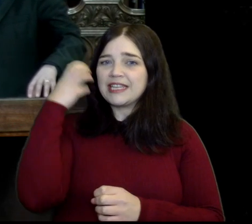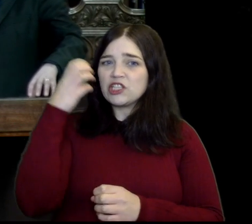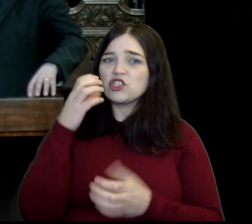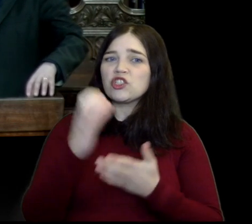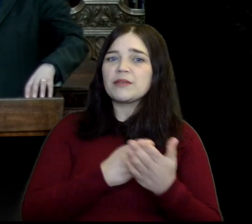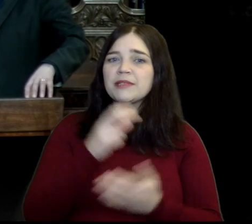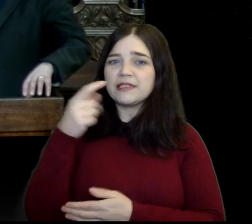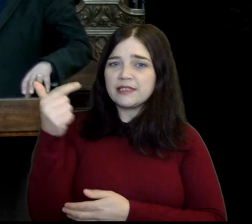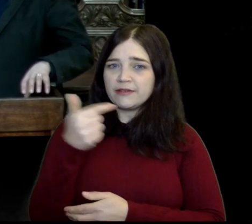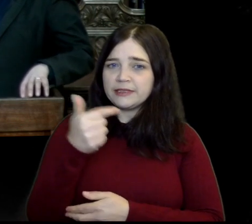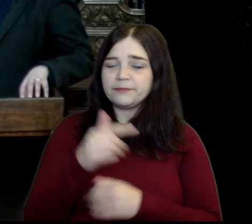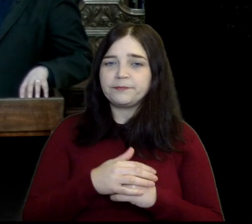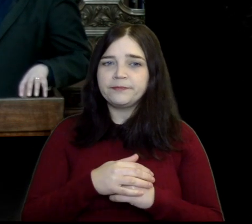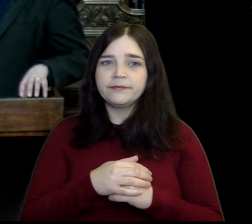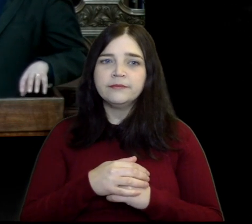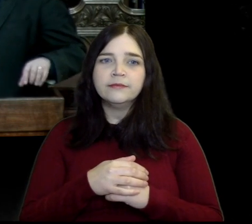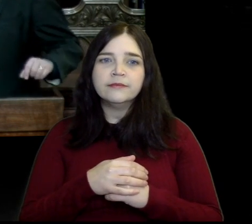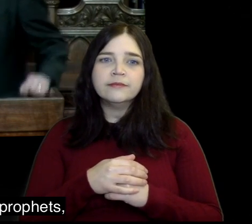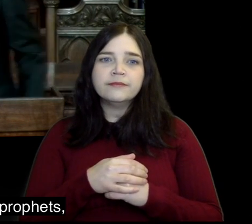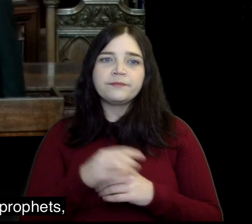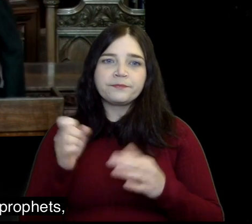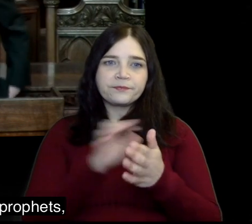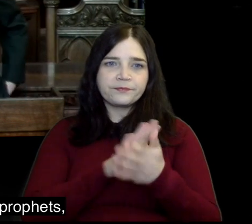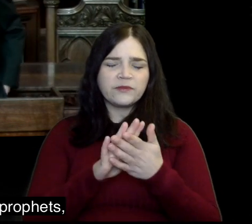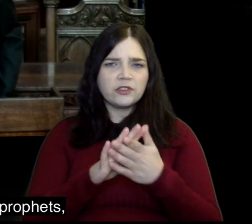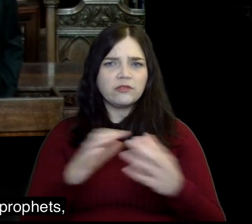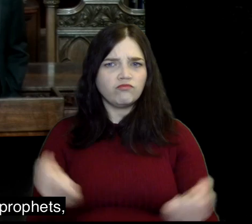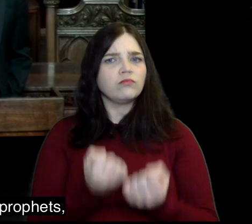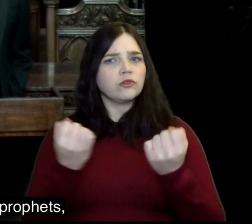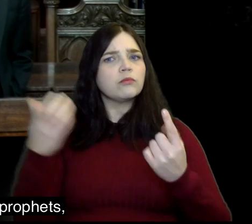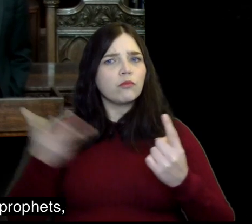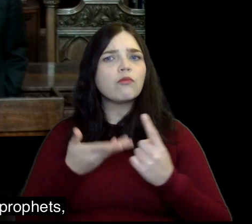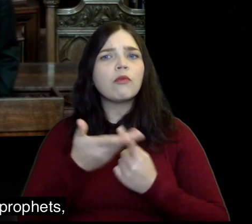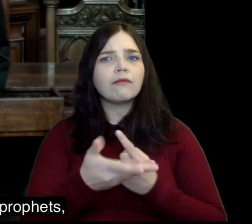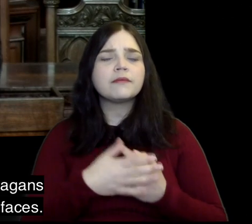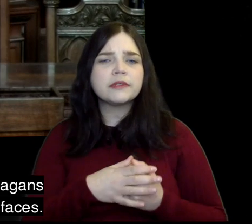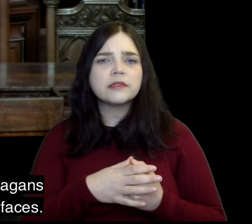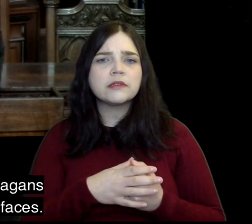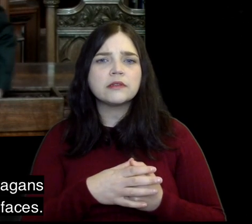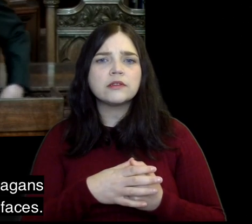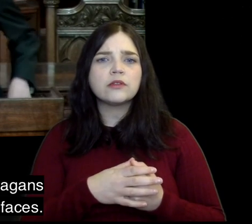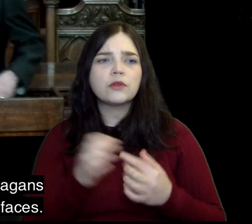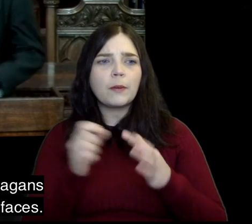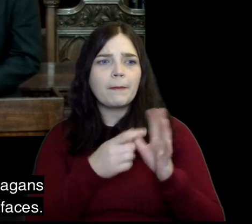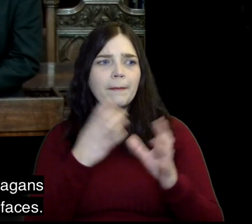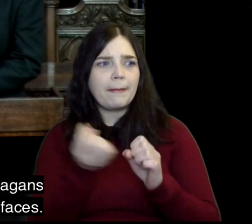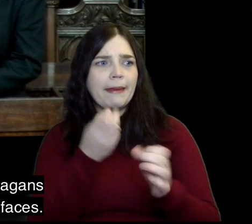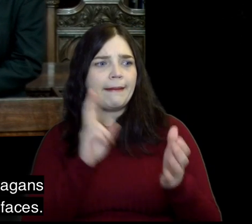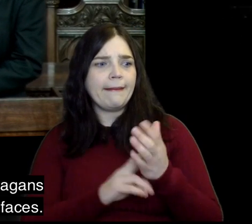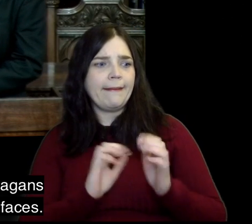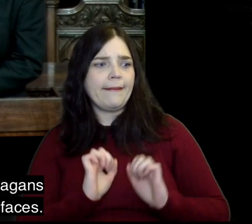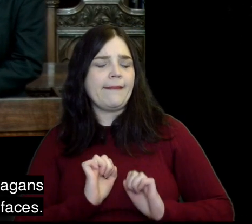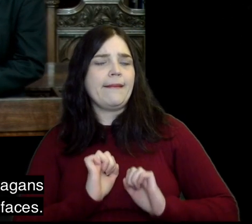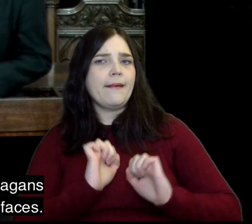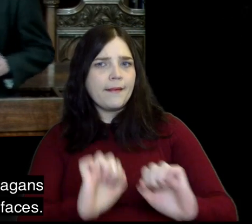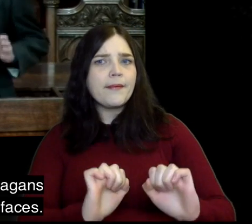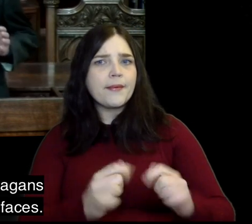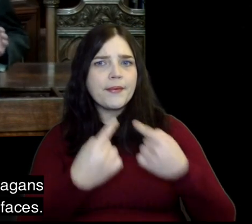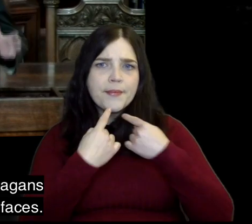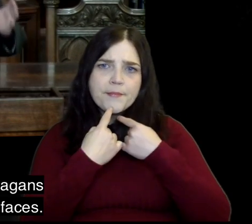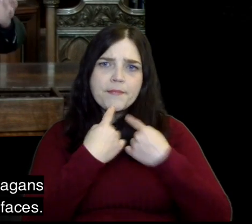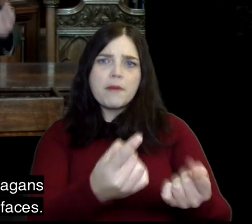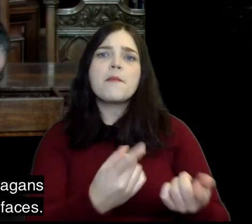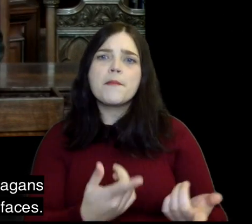Kings chapter 17 with Elijah as the strongest of prophets He's taking the pagans on